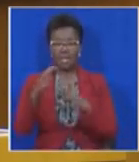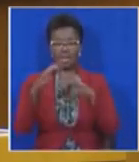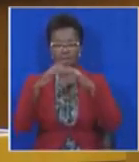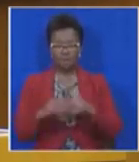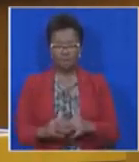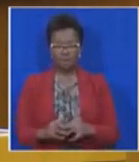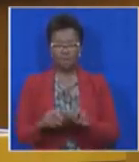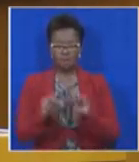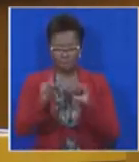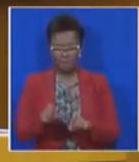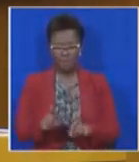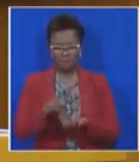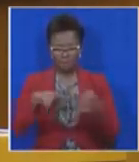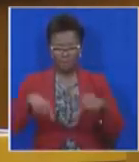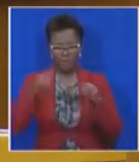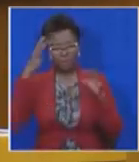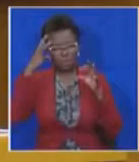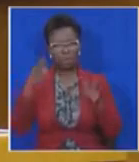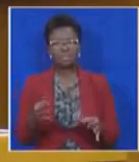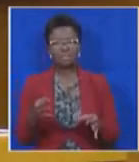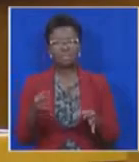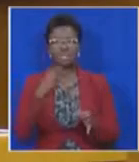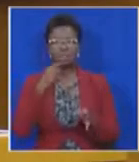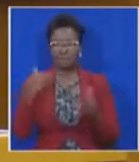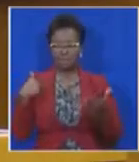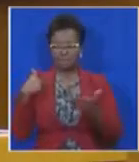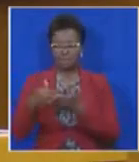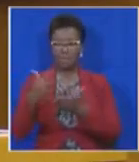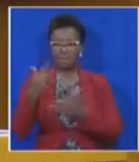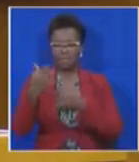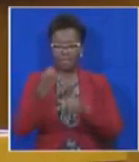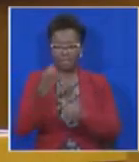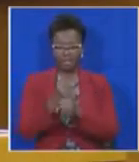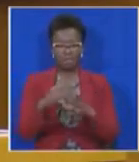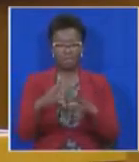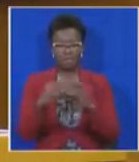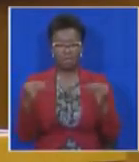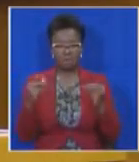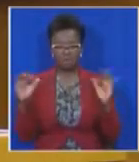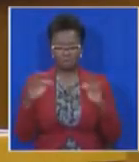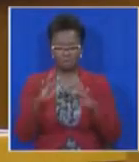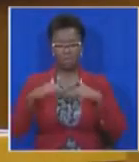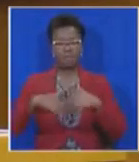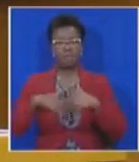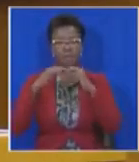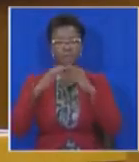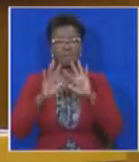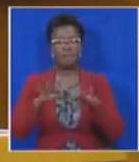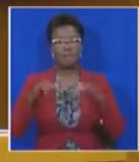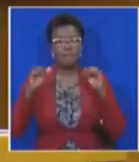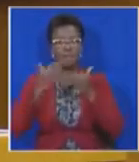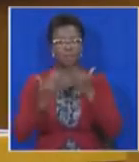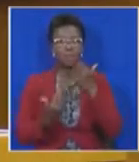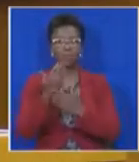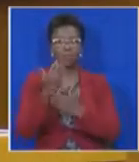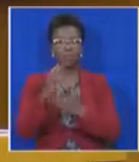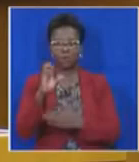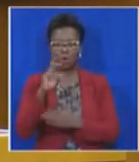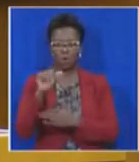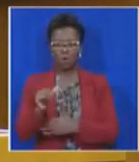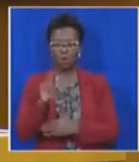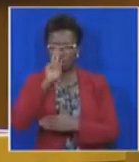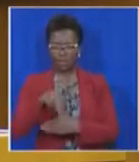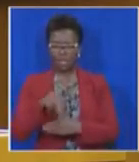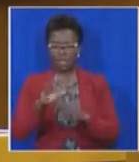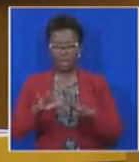resolution, provided that three years have elapsed since the Assembly was elected. COPE calls for the disbandment